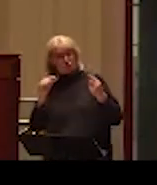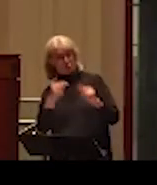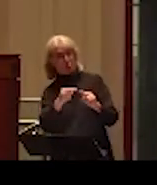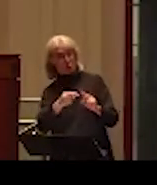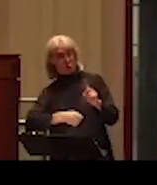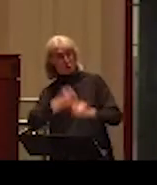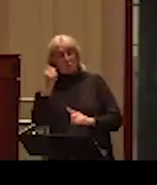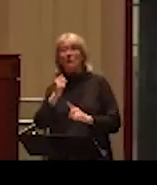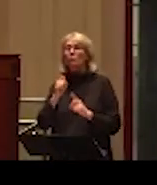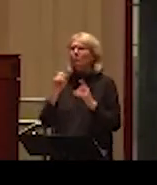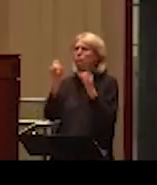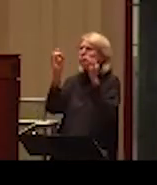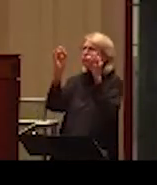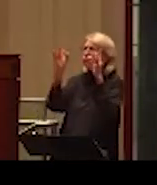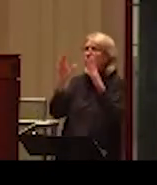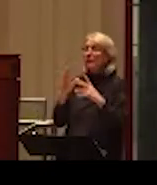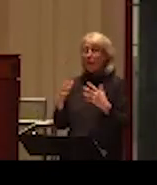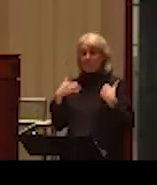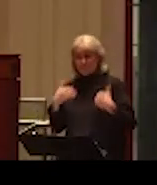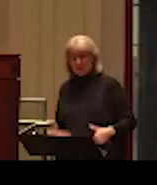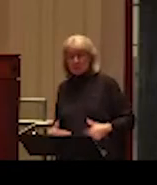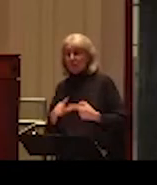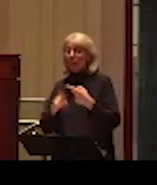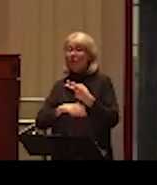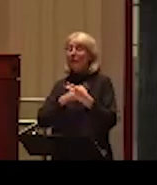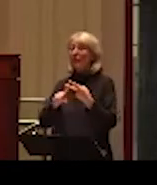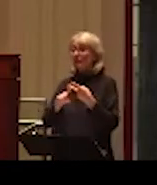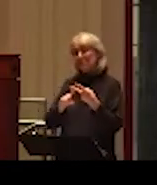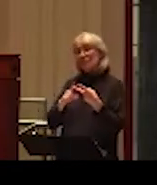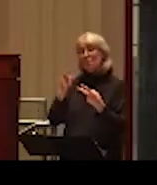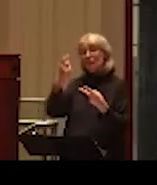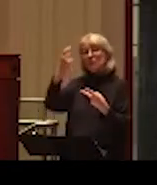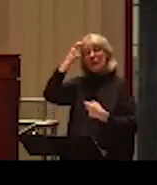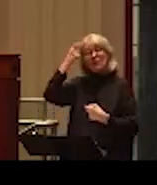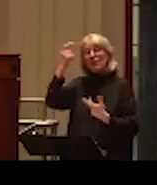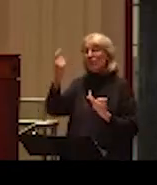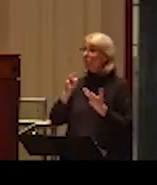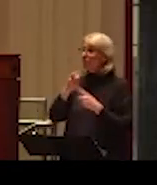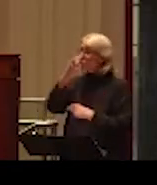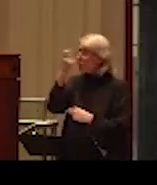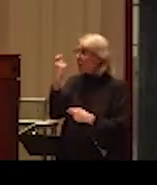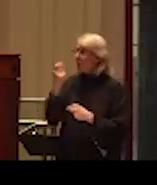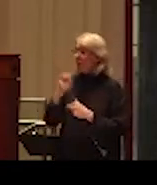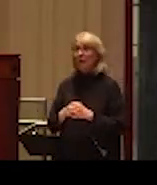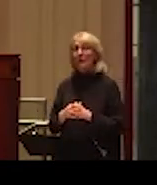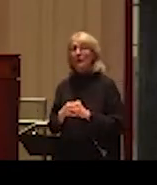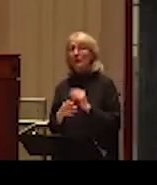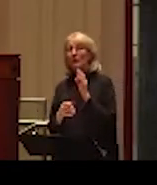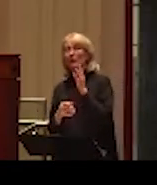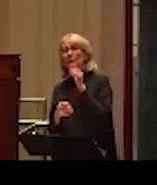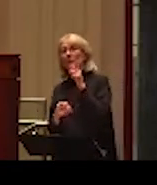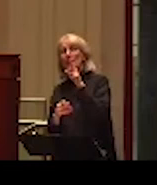and particularly including not only physical injuries, but psychological trauma. And here I would like to credit